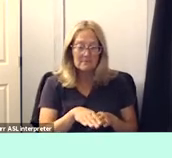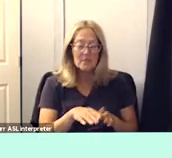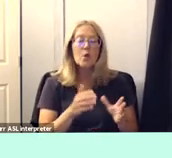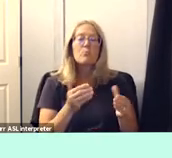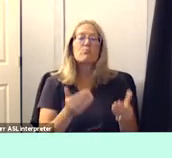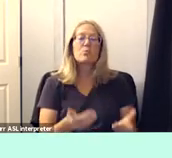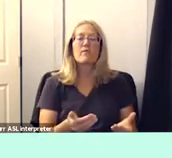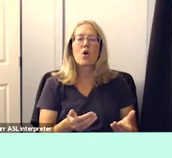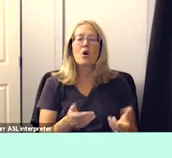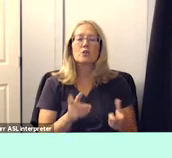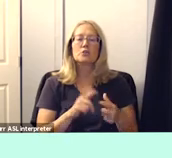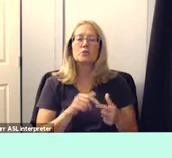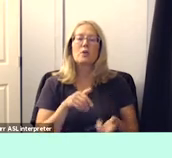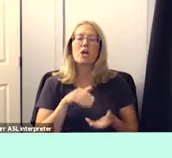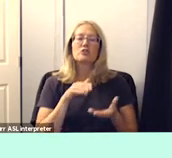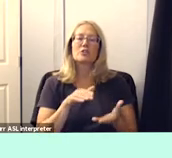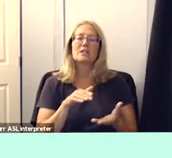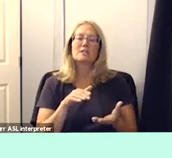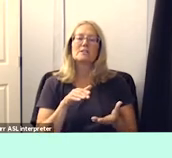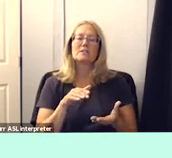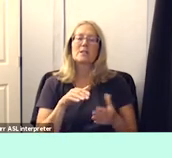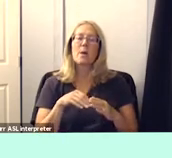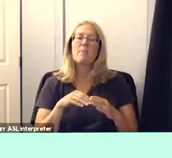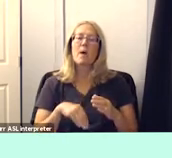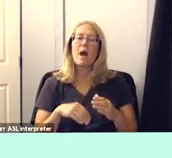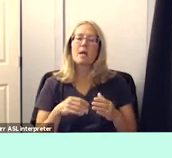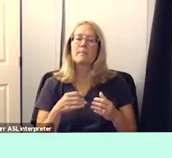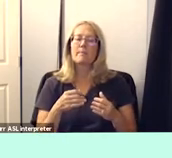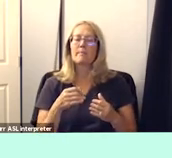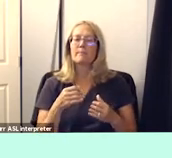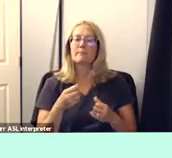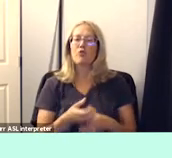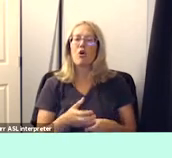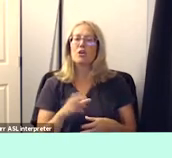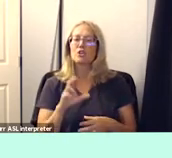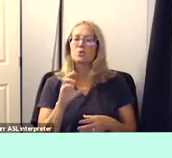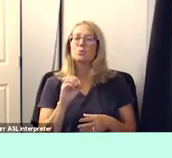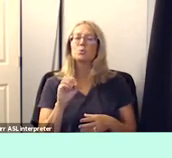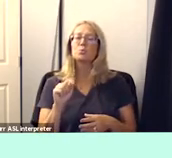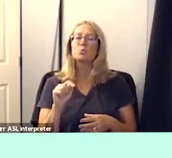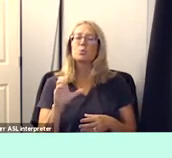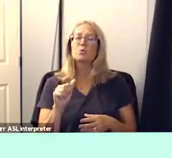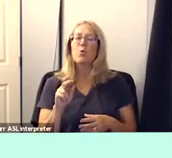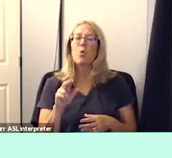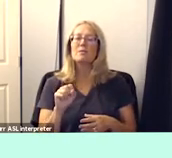on to addressing the root cause identify the root cause and address it